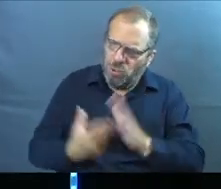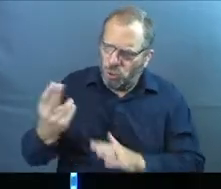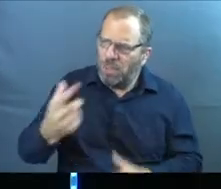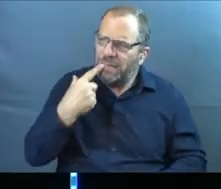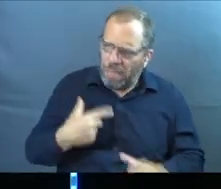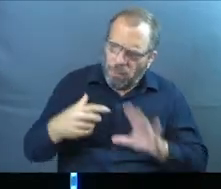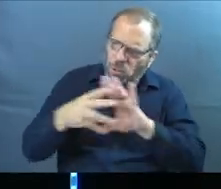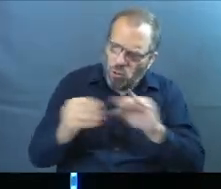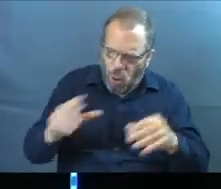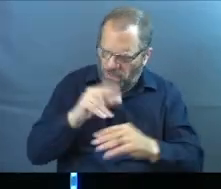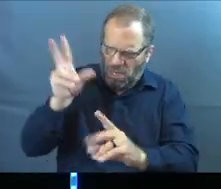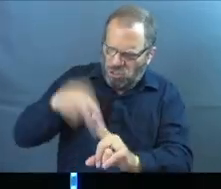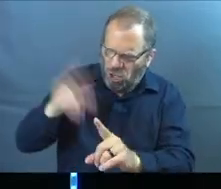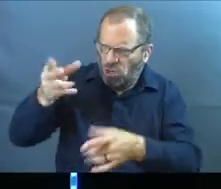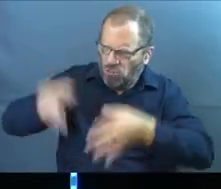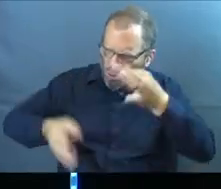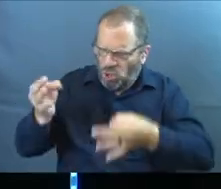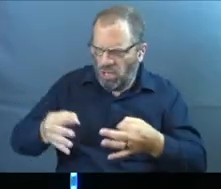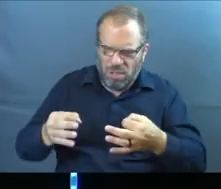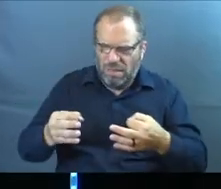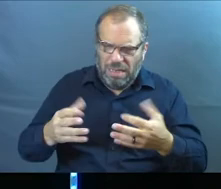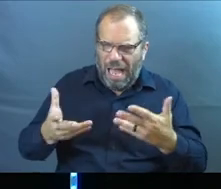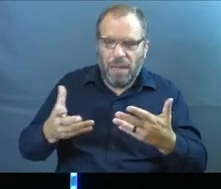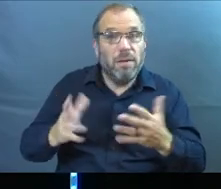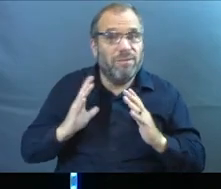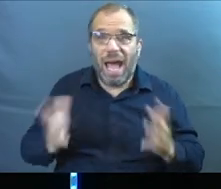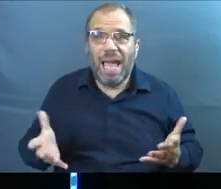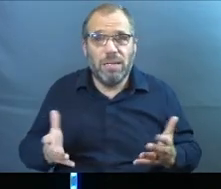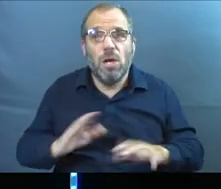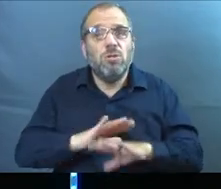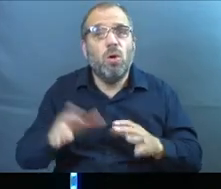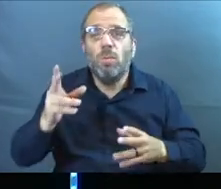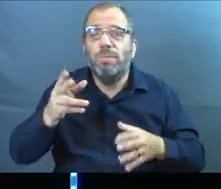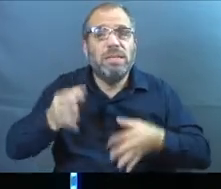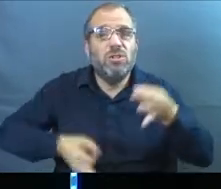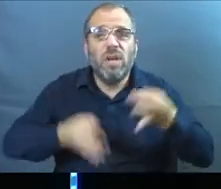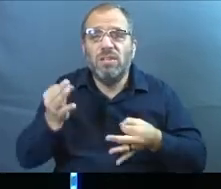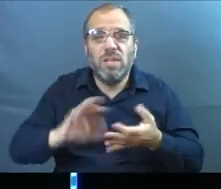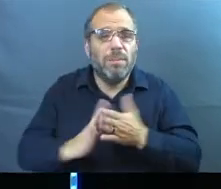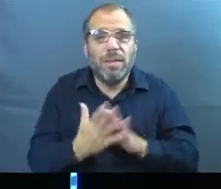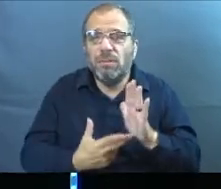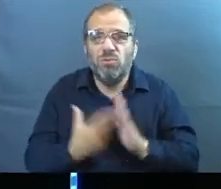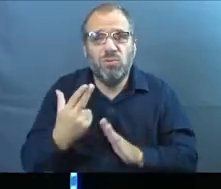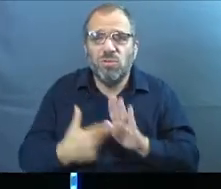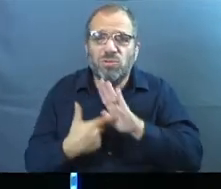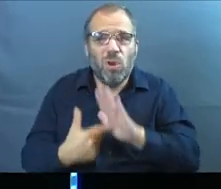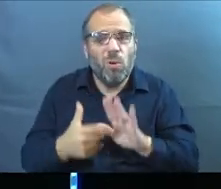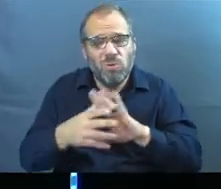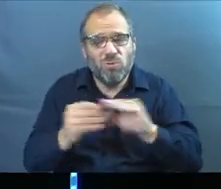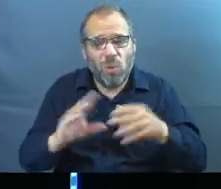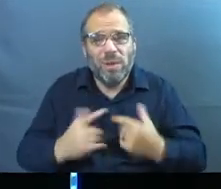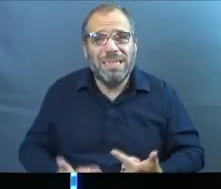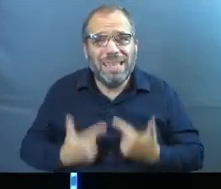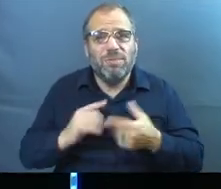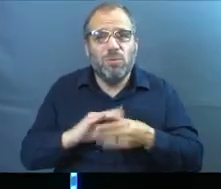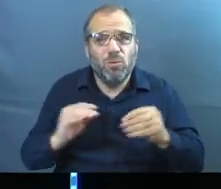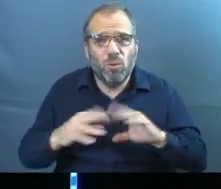just tell me their story. I'm not going to judge them. I want people who are judgment-free. Be judgment-free. Be transparent. Be raw. Share your story.